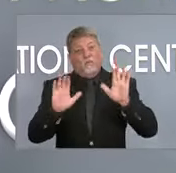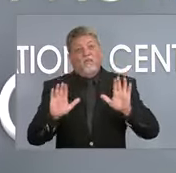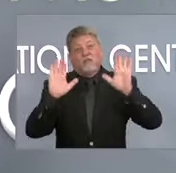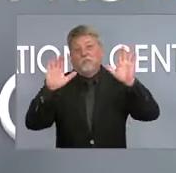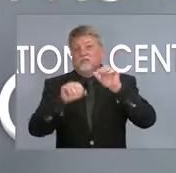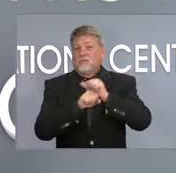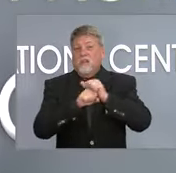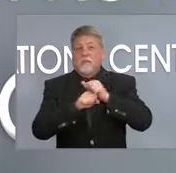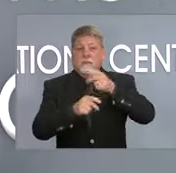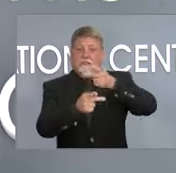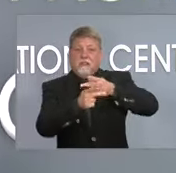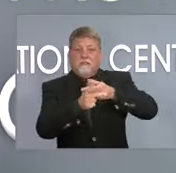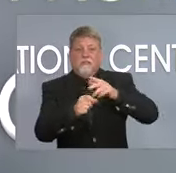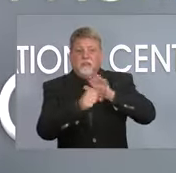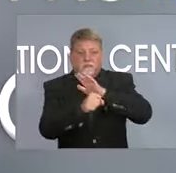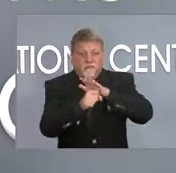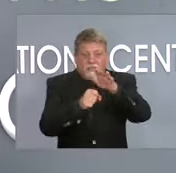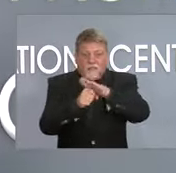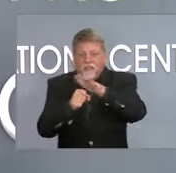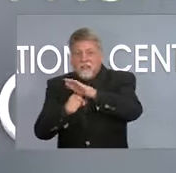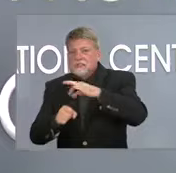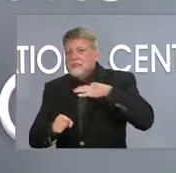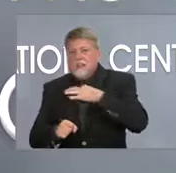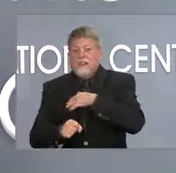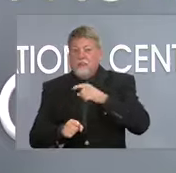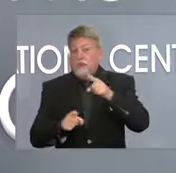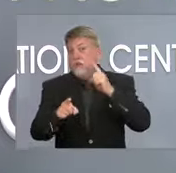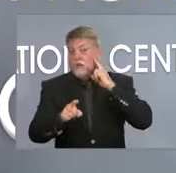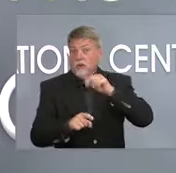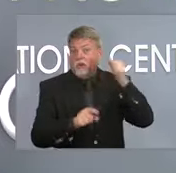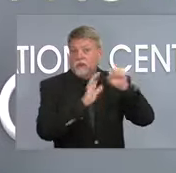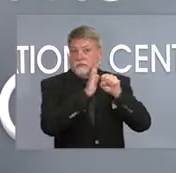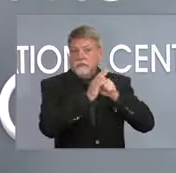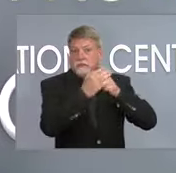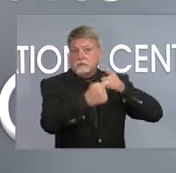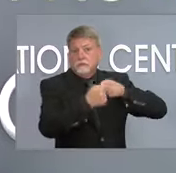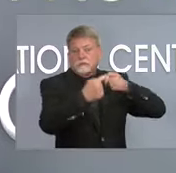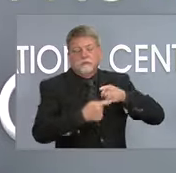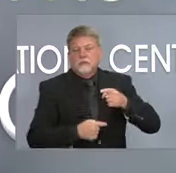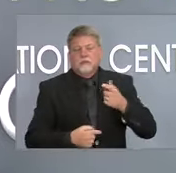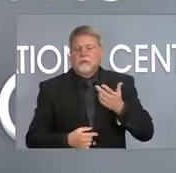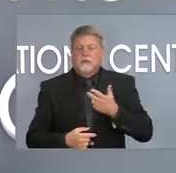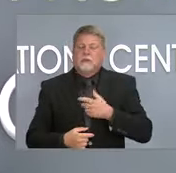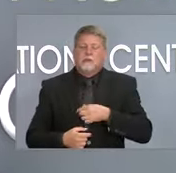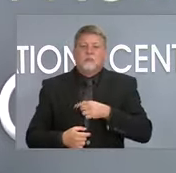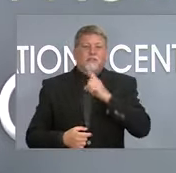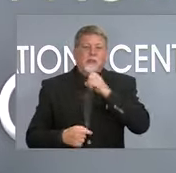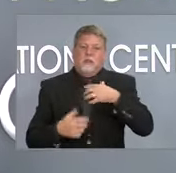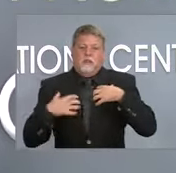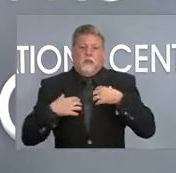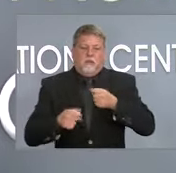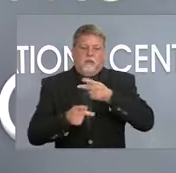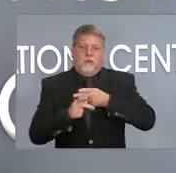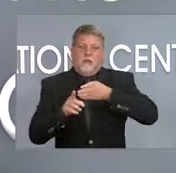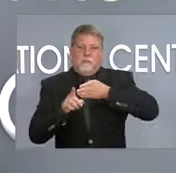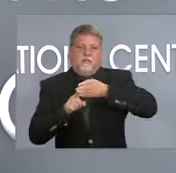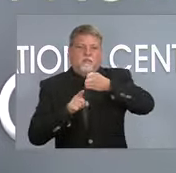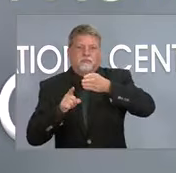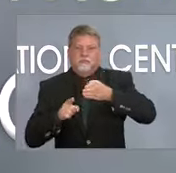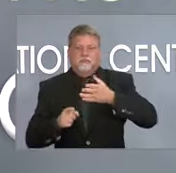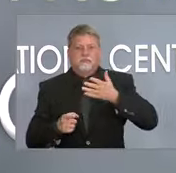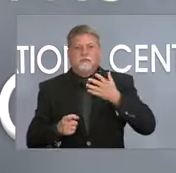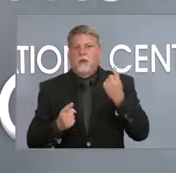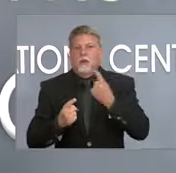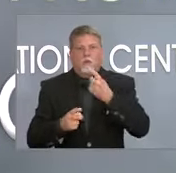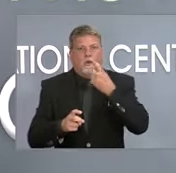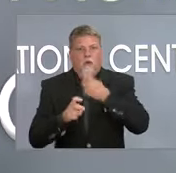issues like in other states. There's always a need for health care personnel and this is not any